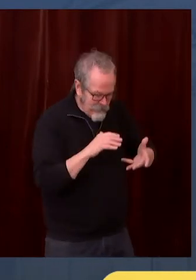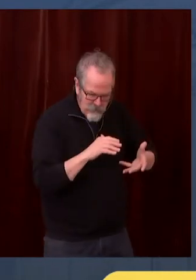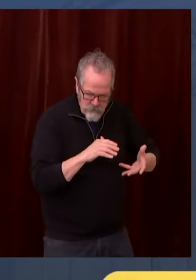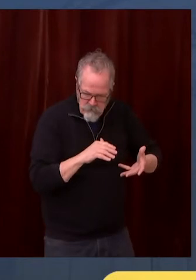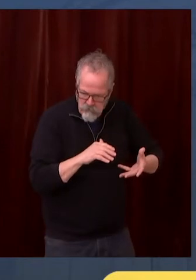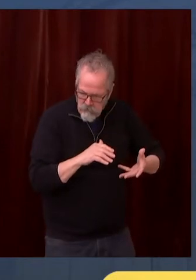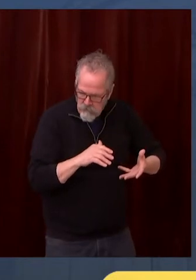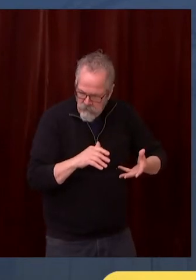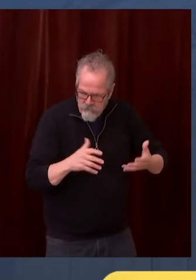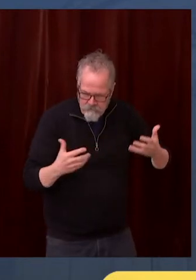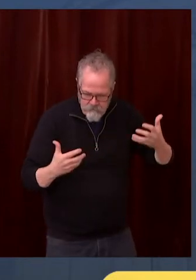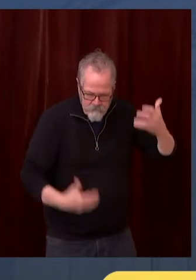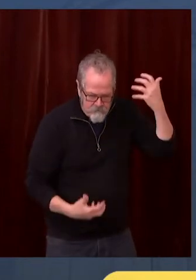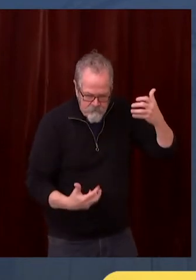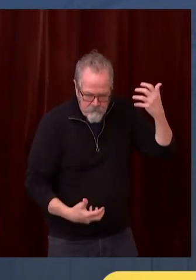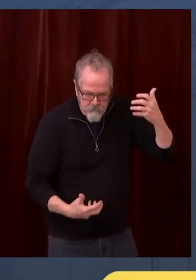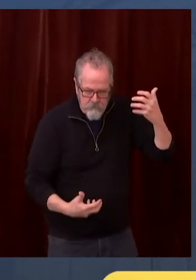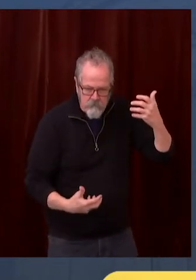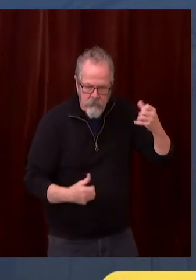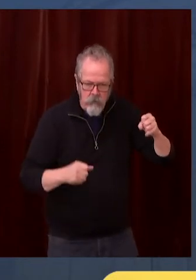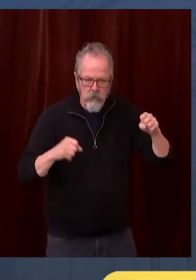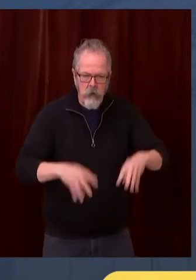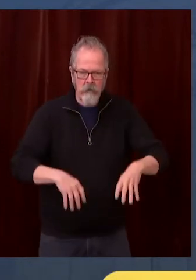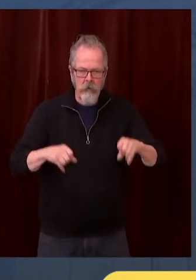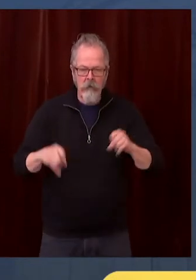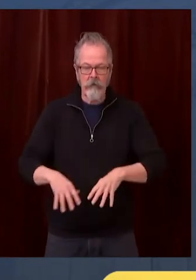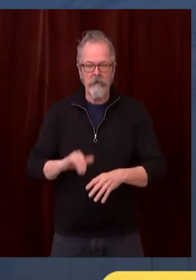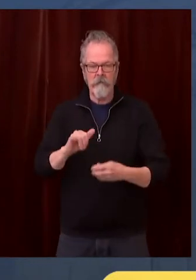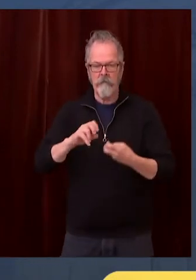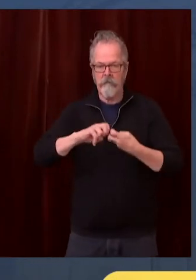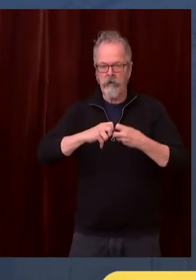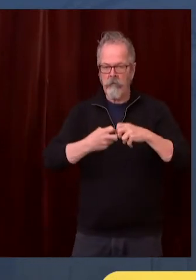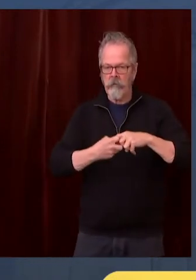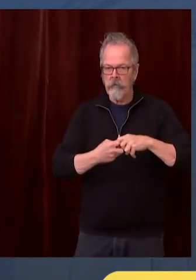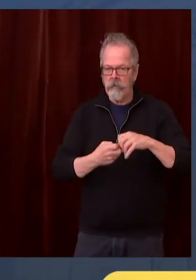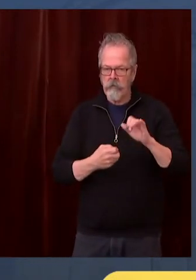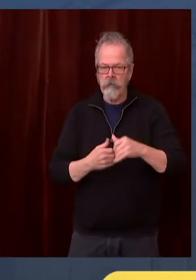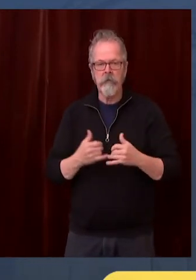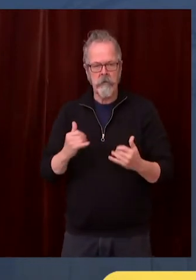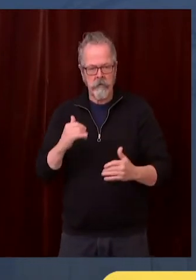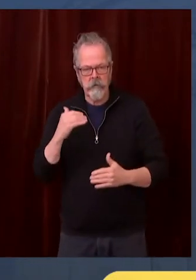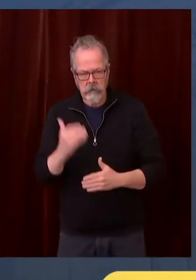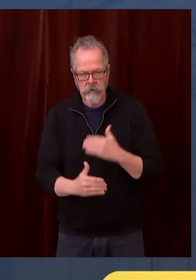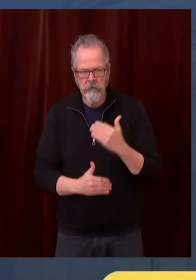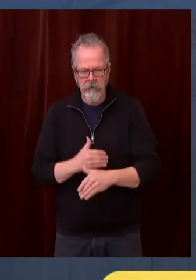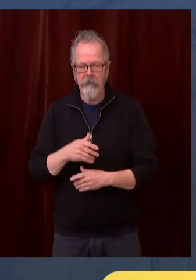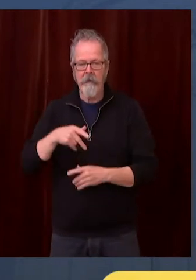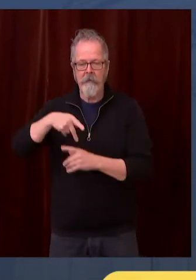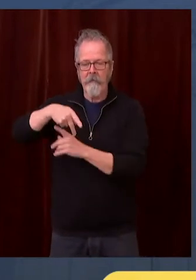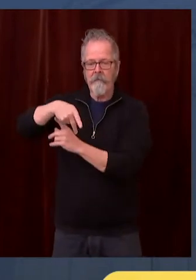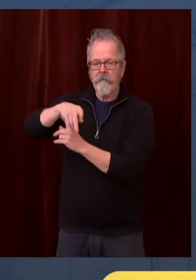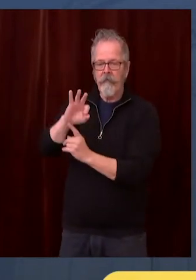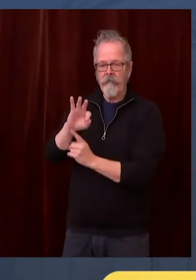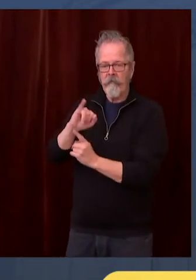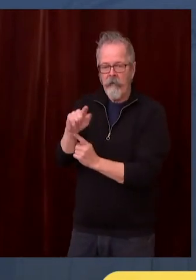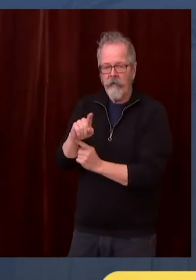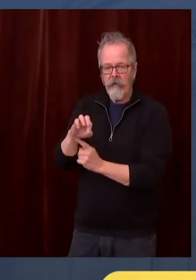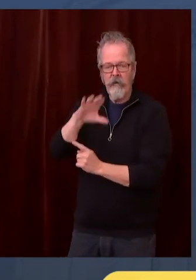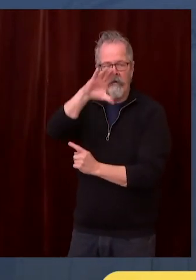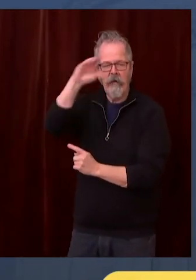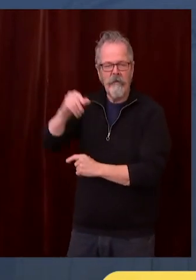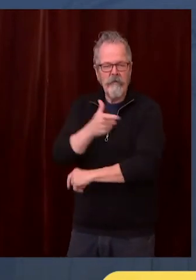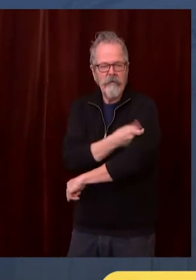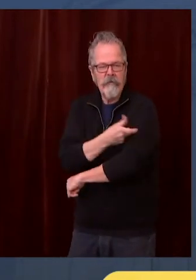the Pfizer product. So instead of having five doses of vial, we will have six. So we have an